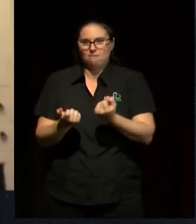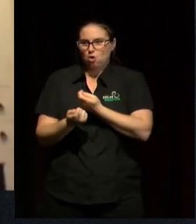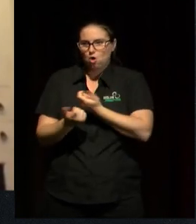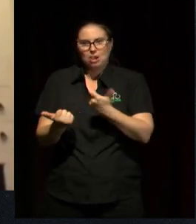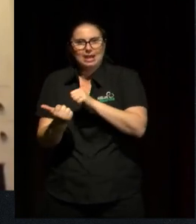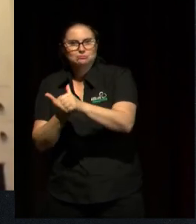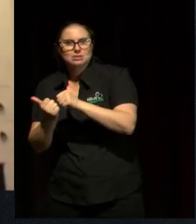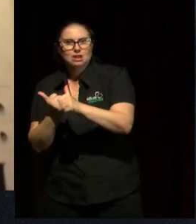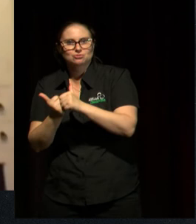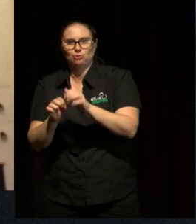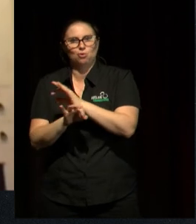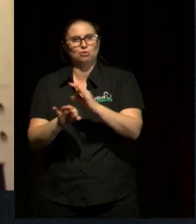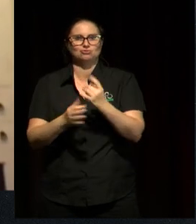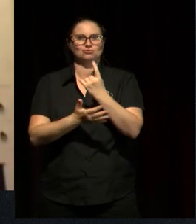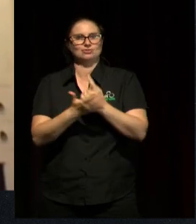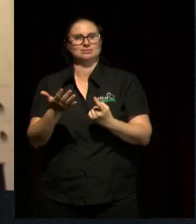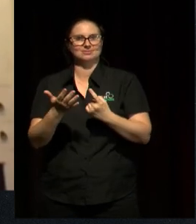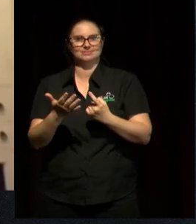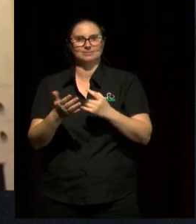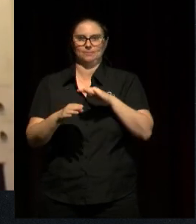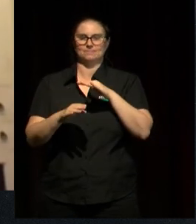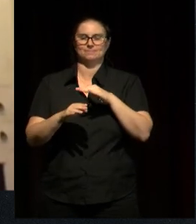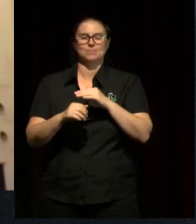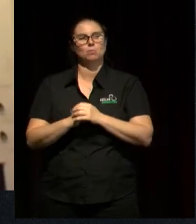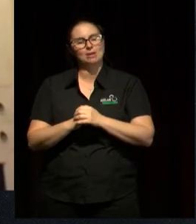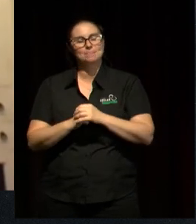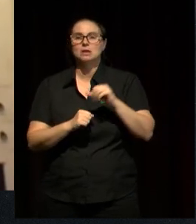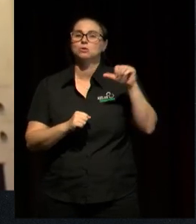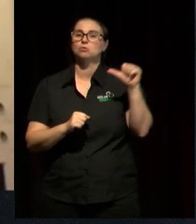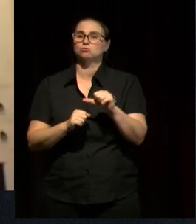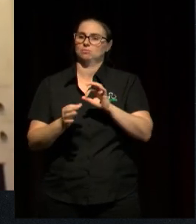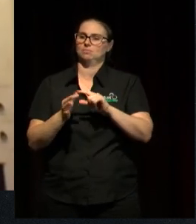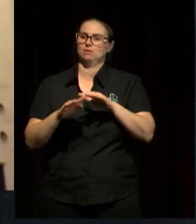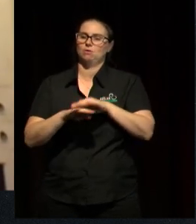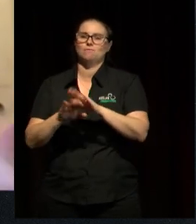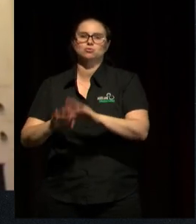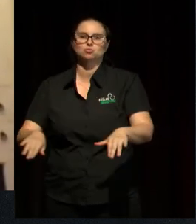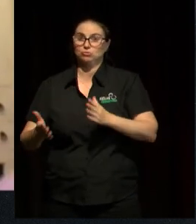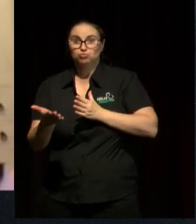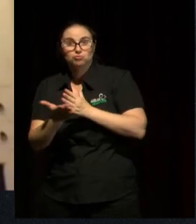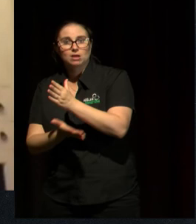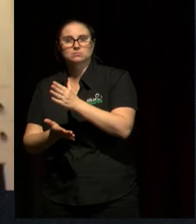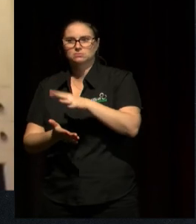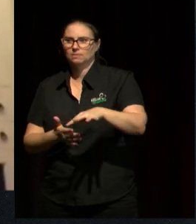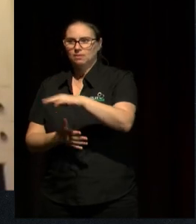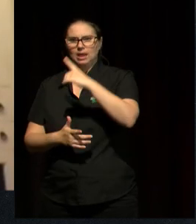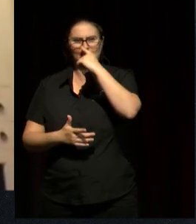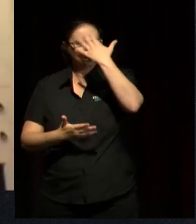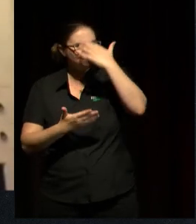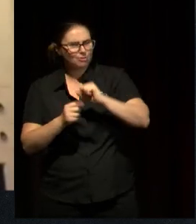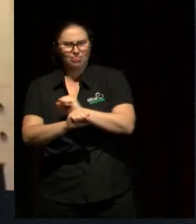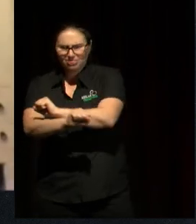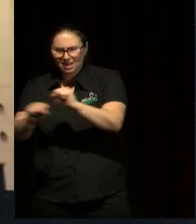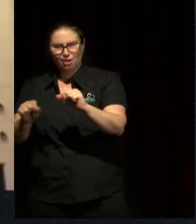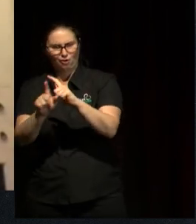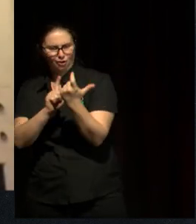agency. It should actually be about children's rights to experience their cultural life. And I think until